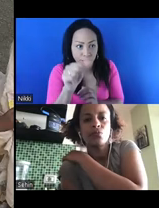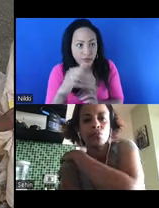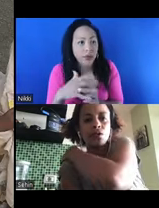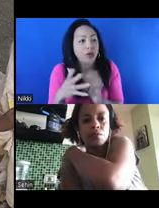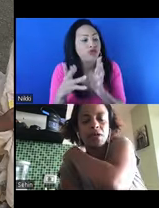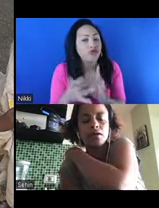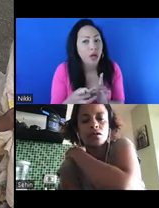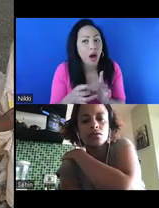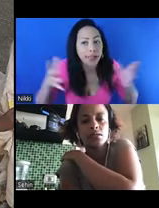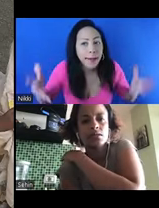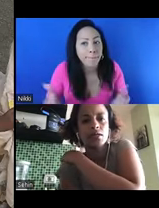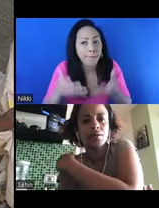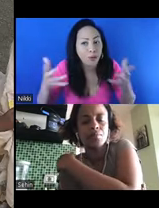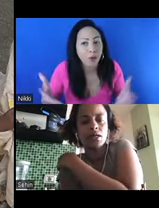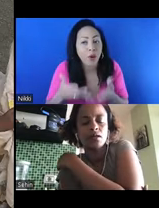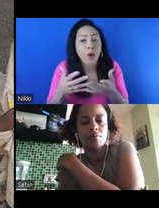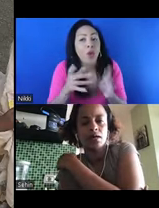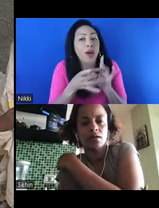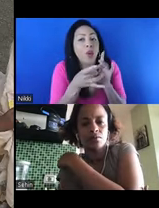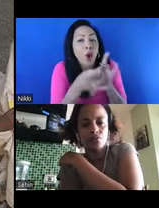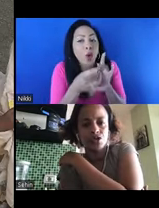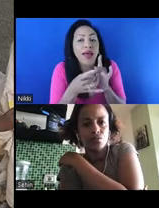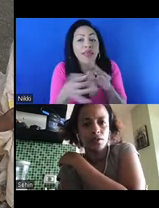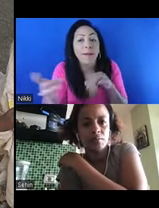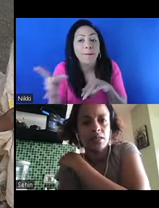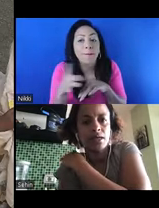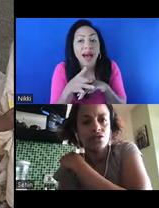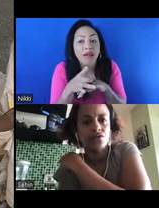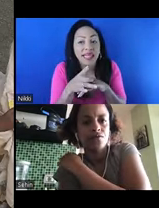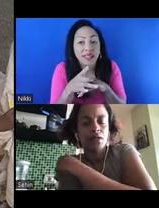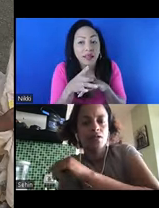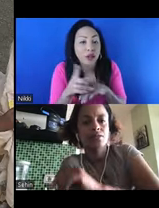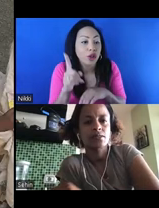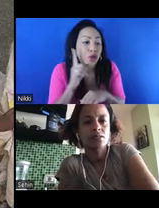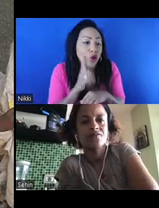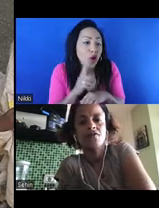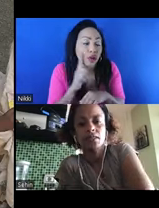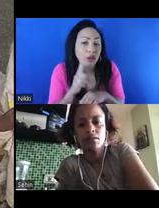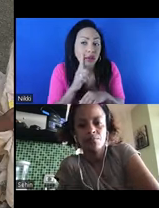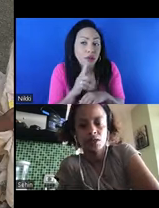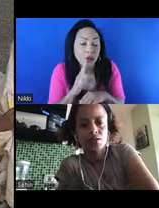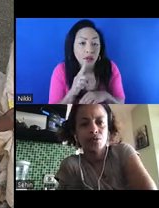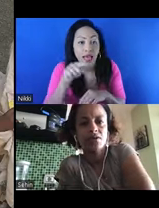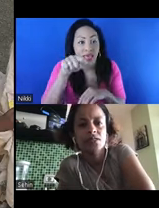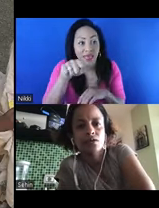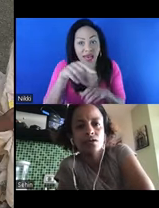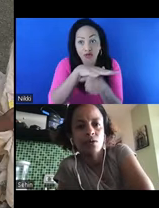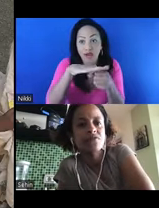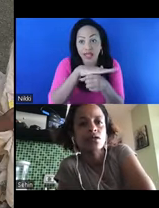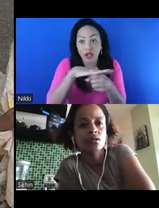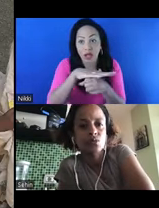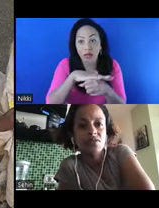building, we work with married girls in Amhara region, where the median age of marriage is 15. So we have